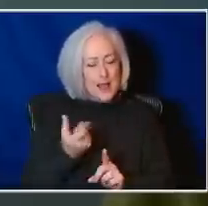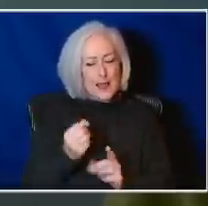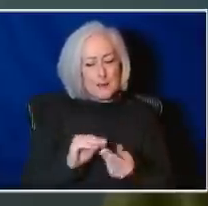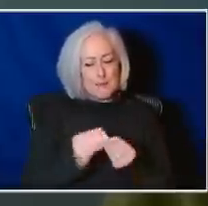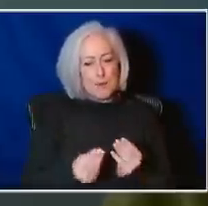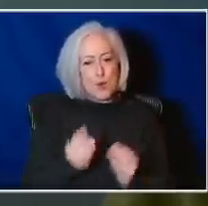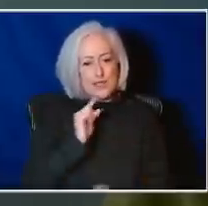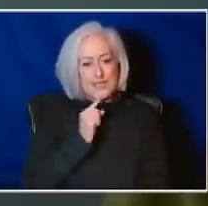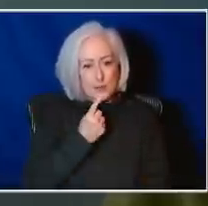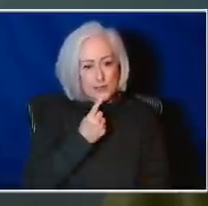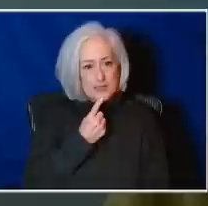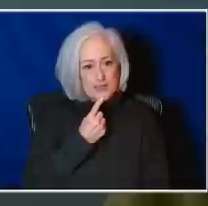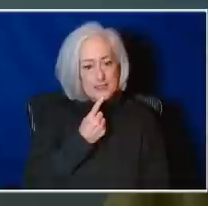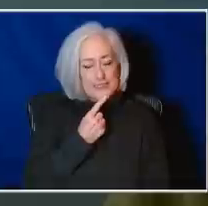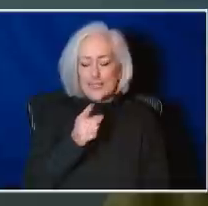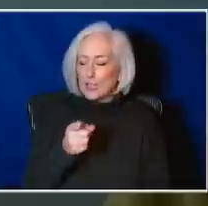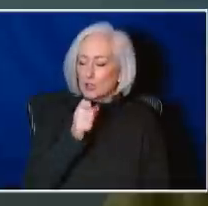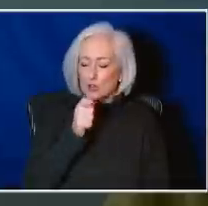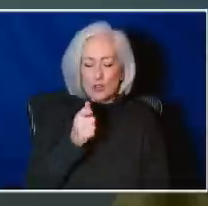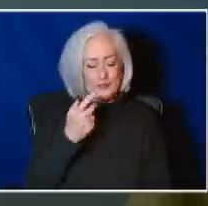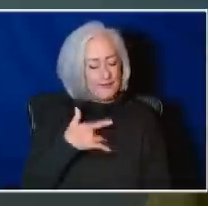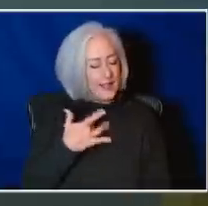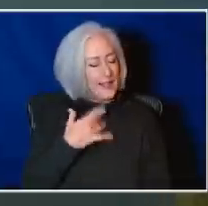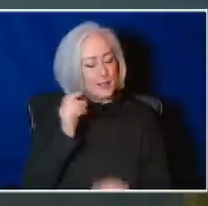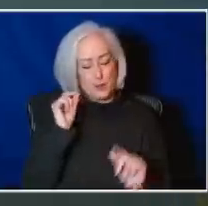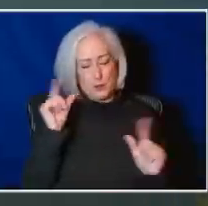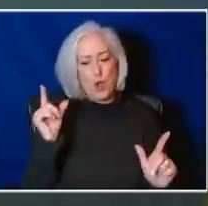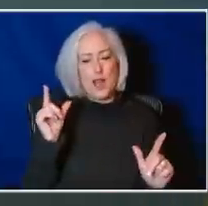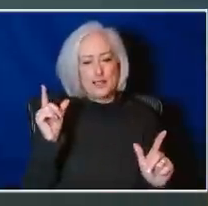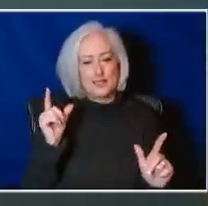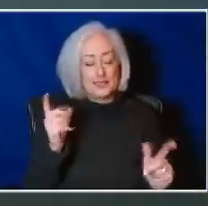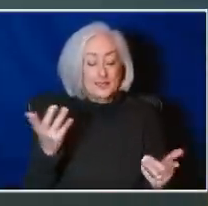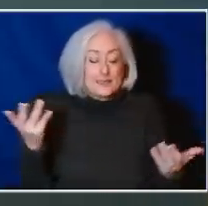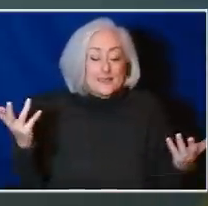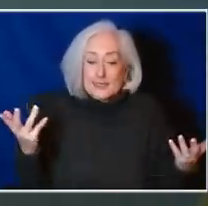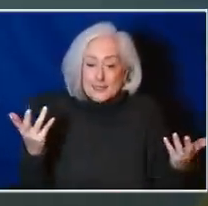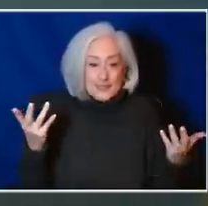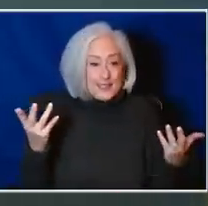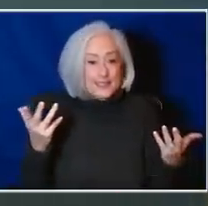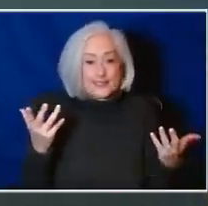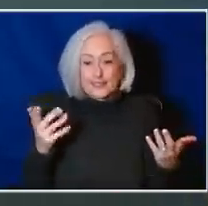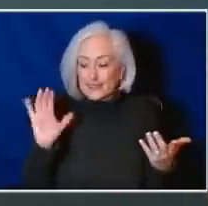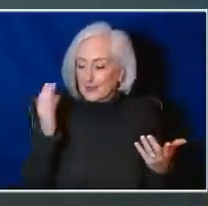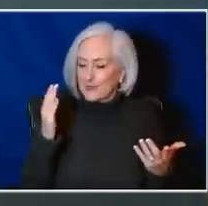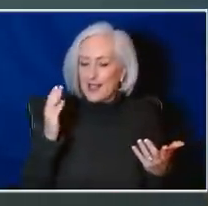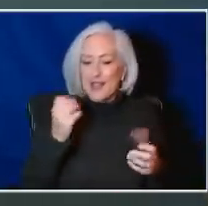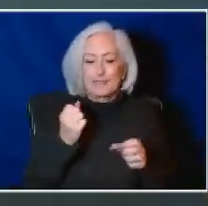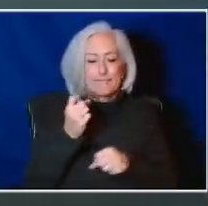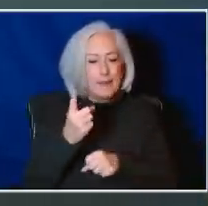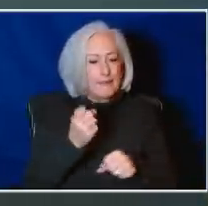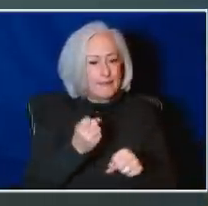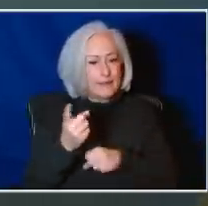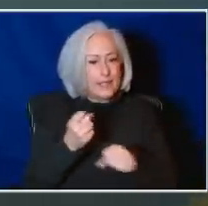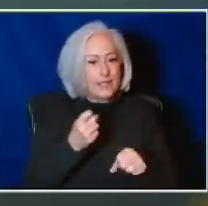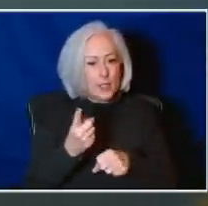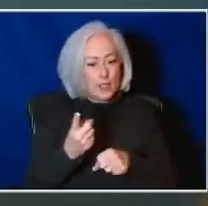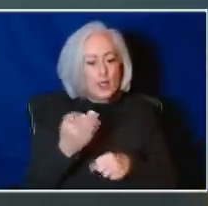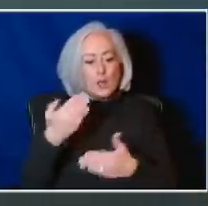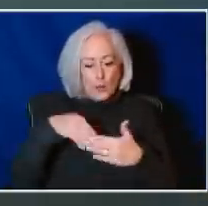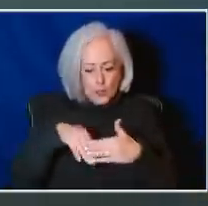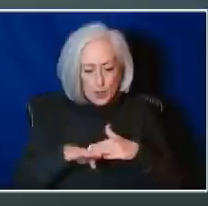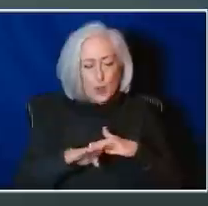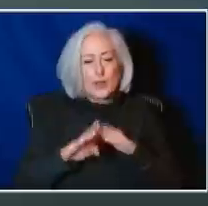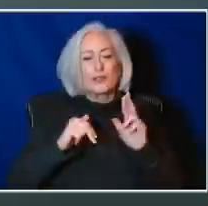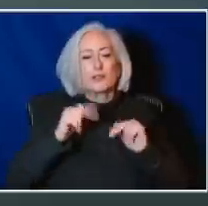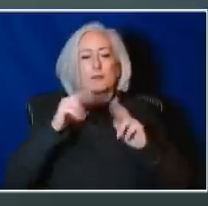and it shouldn't surprise us at all because this is a seasonality to it. As people go back indoors, as Dr. Polin mentioned, and